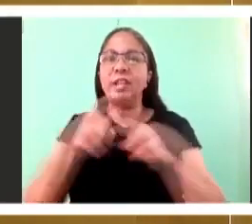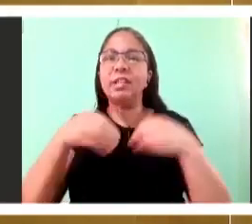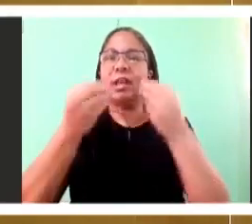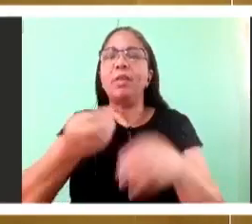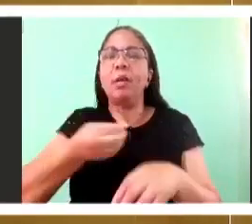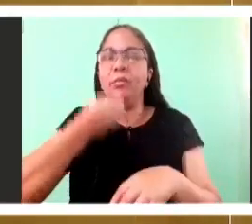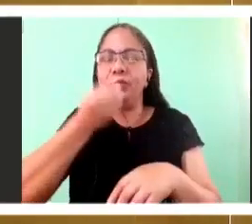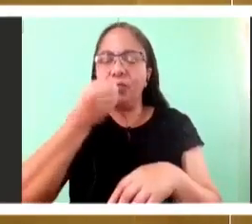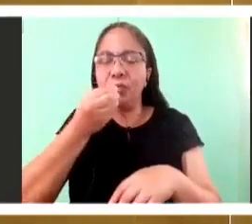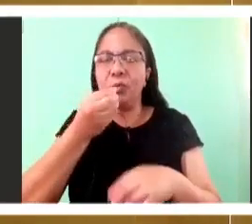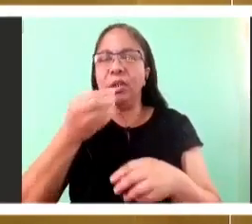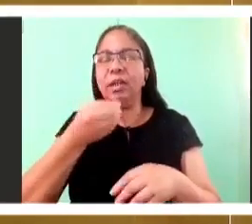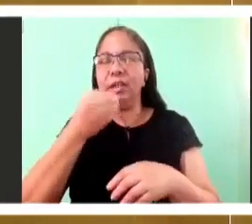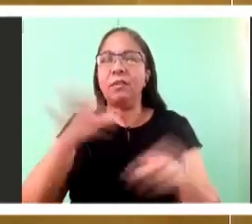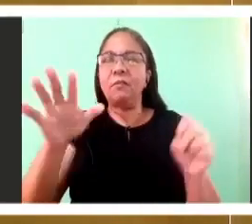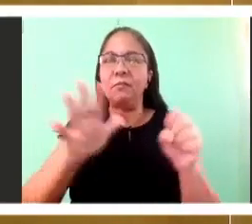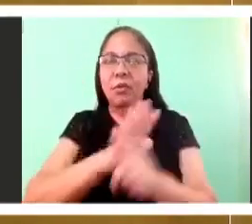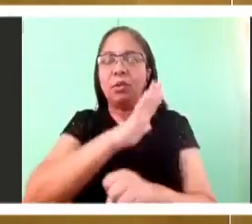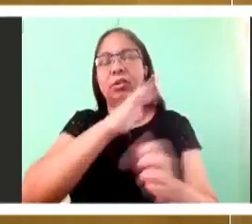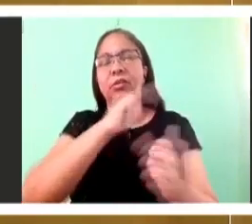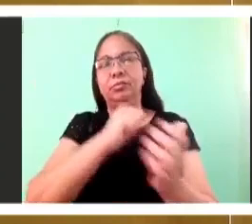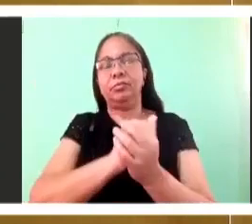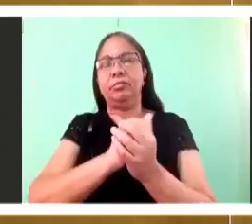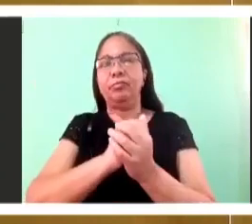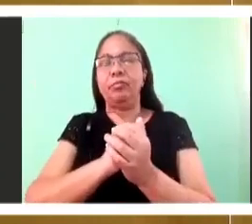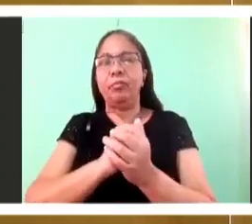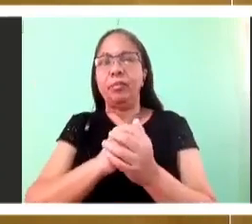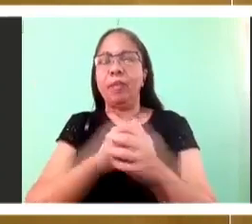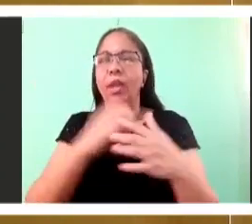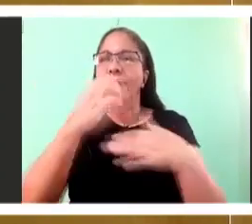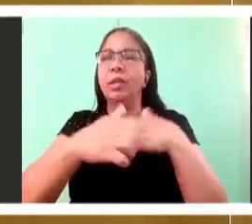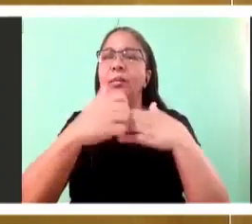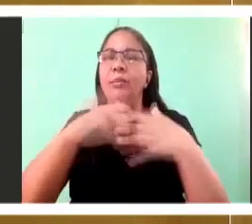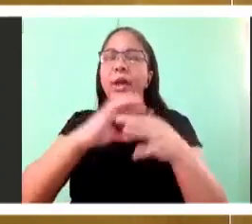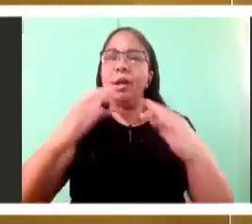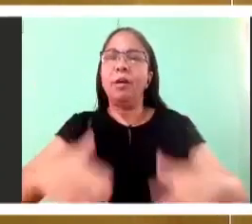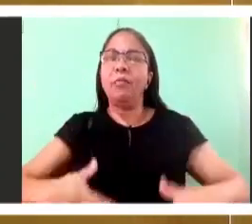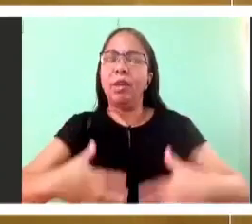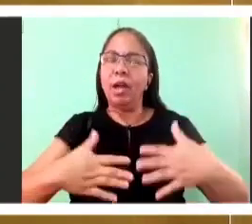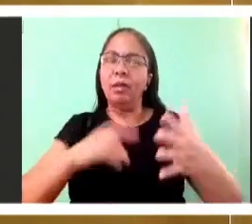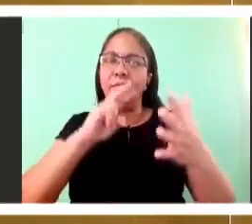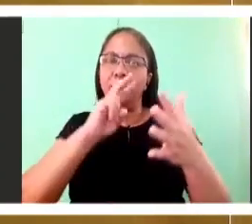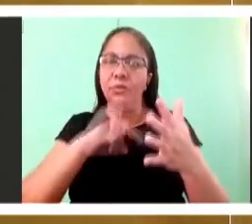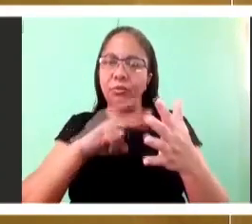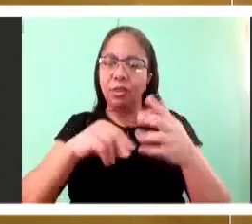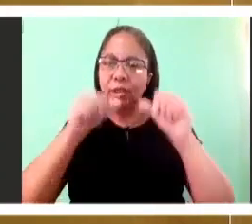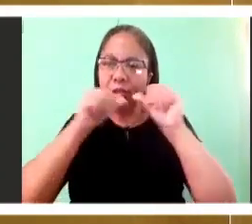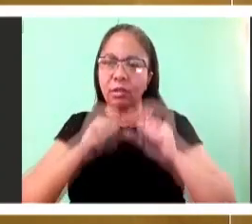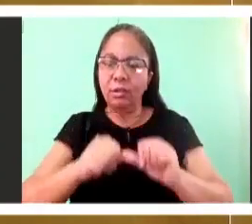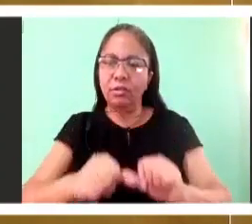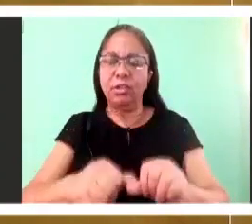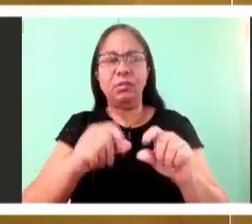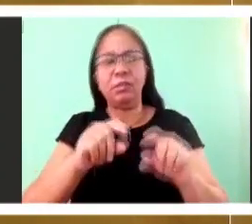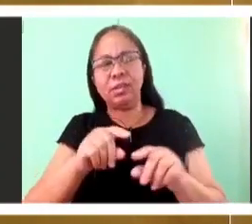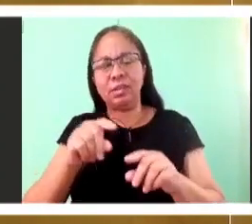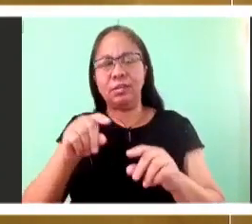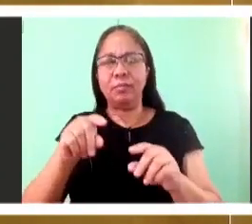But in the very beginning, Jesus was saying, you have to see the sign.